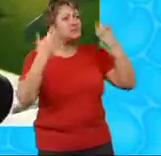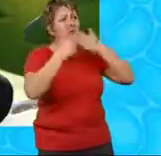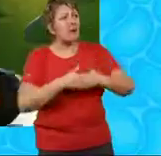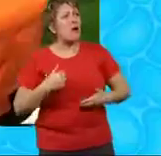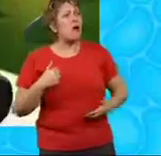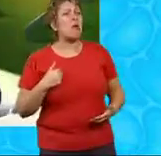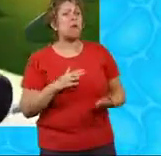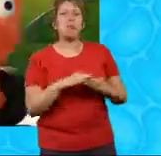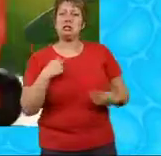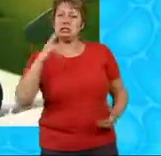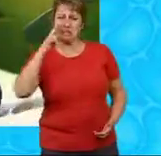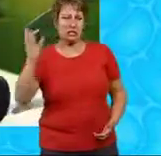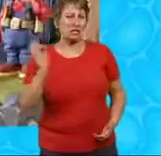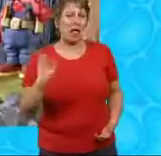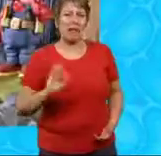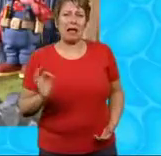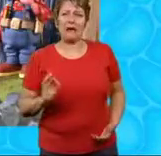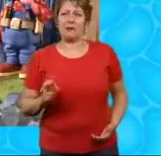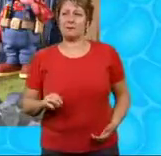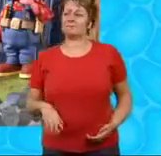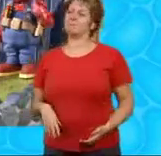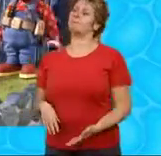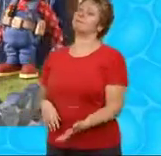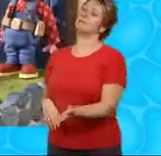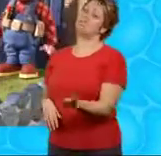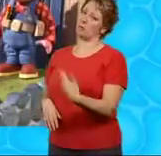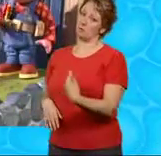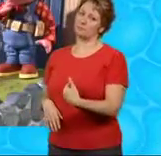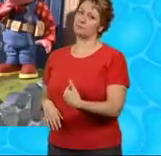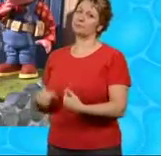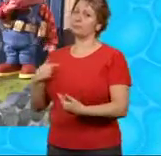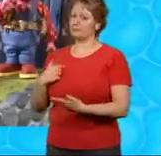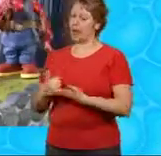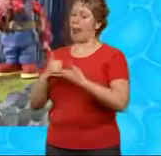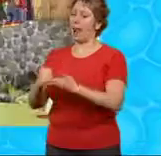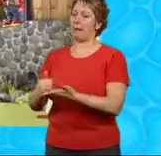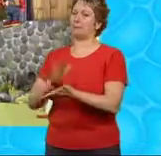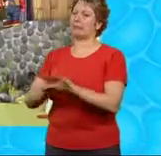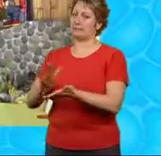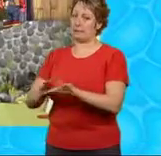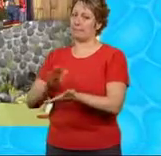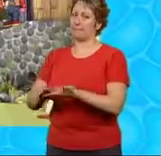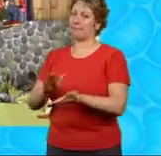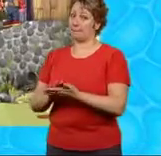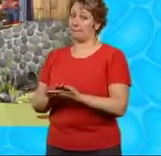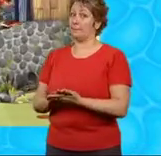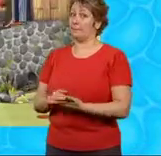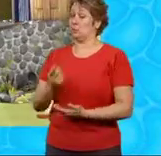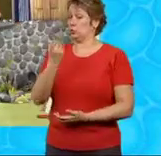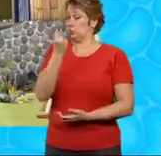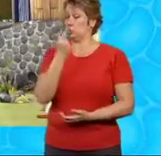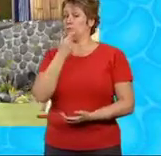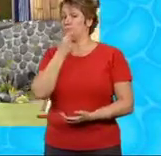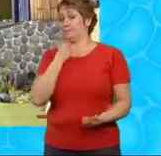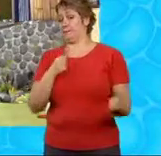I'll never see them now Come on, Dizzy I'll help you tidy this mess up Max will be coming to mill the seed